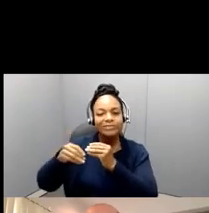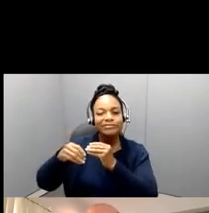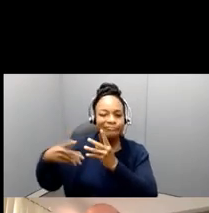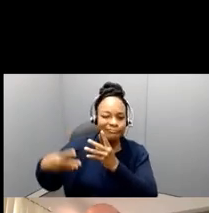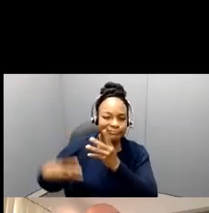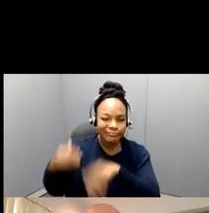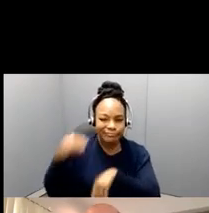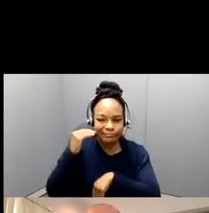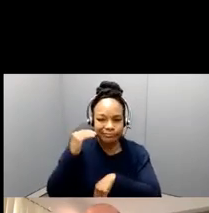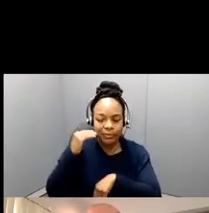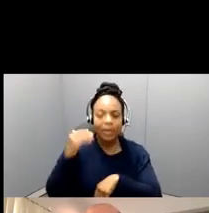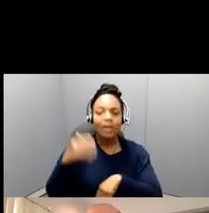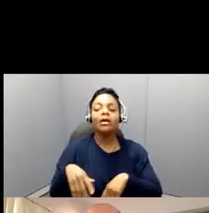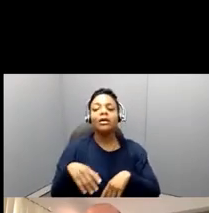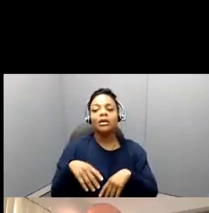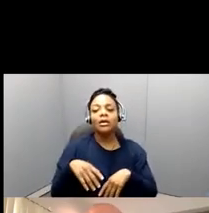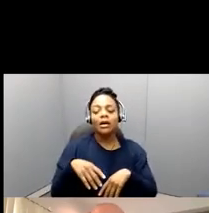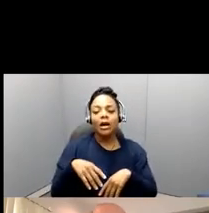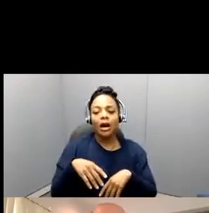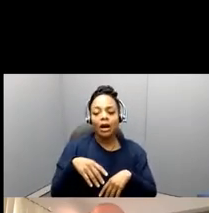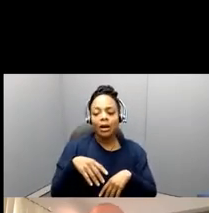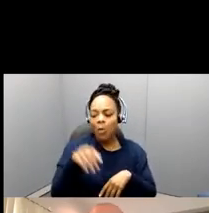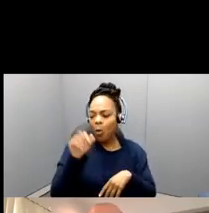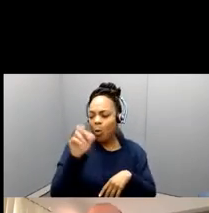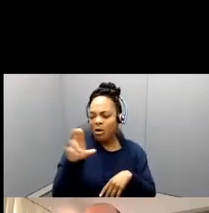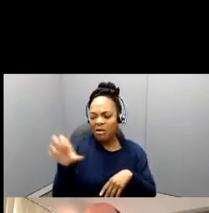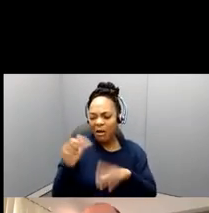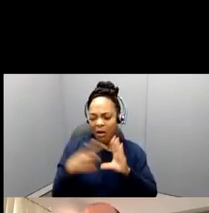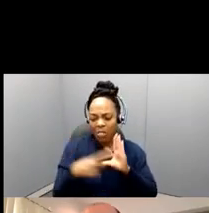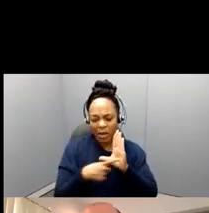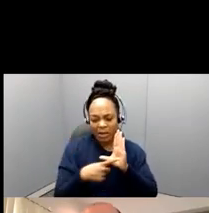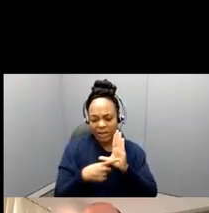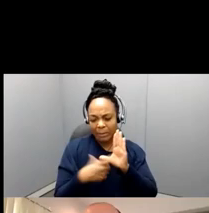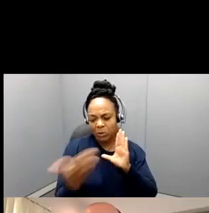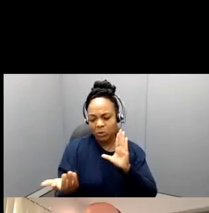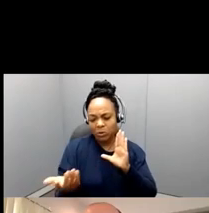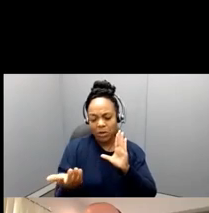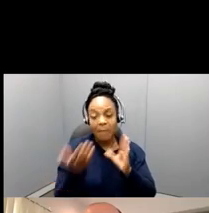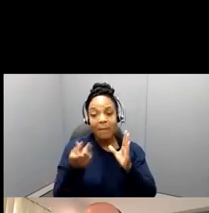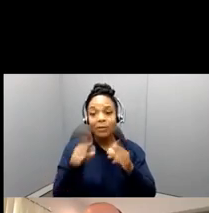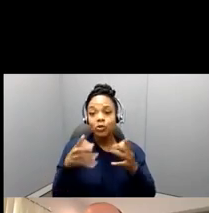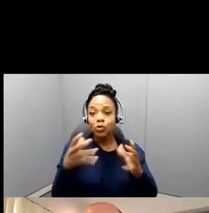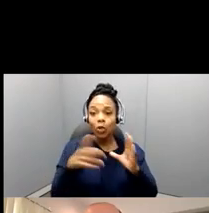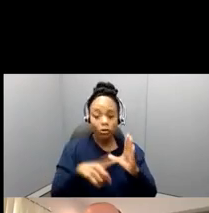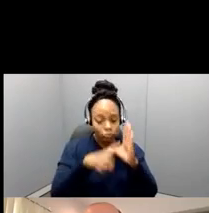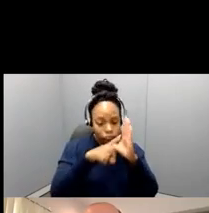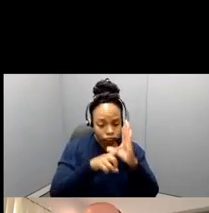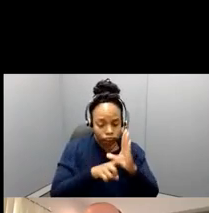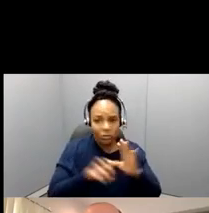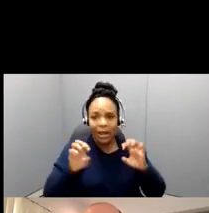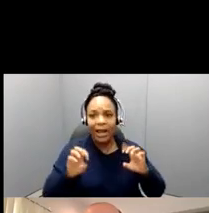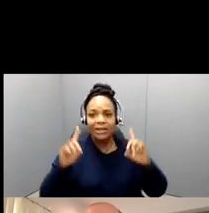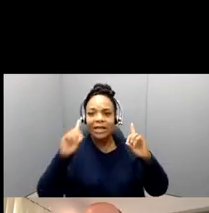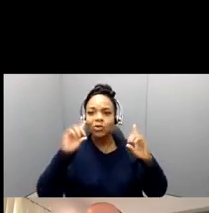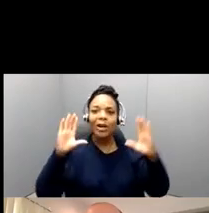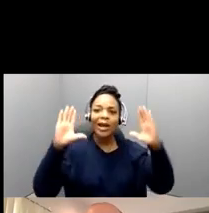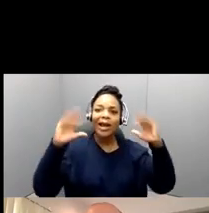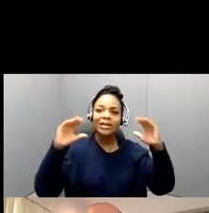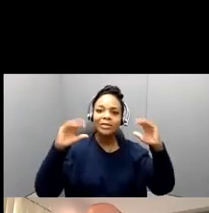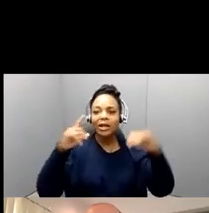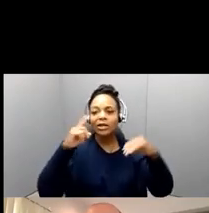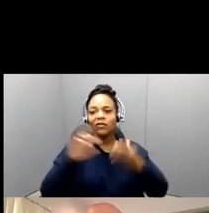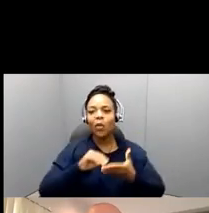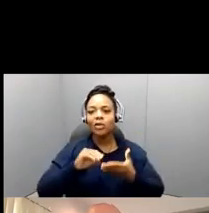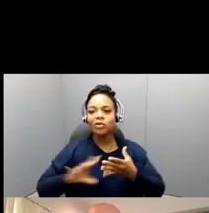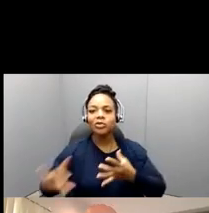if you're used, looking at something about, say, educational expectations and things of students from a psychological perspective, um,